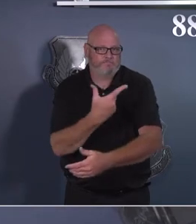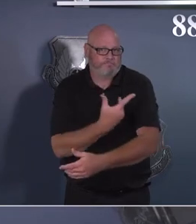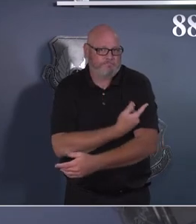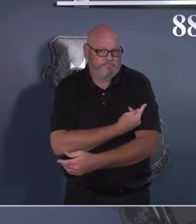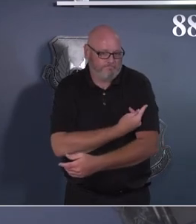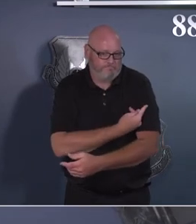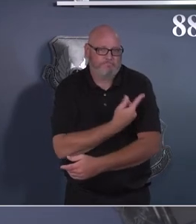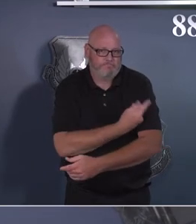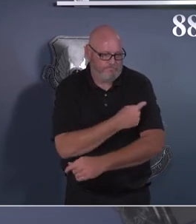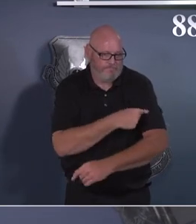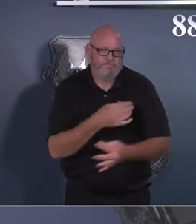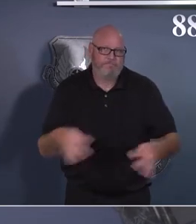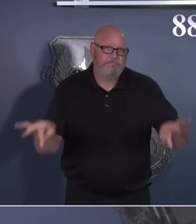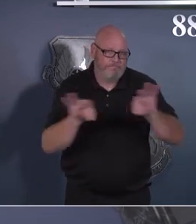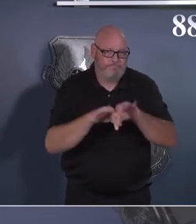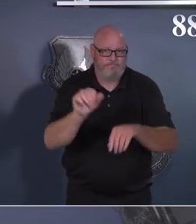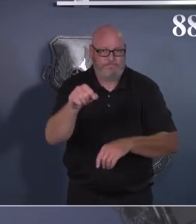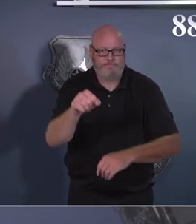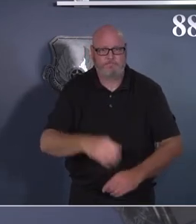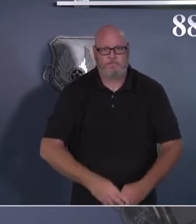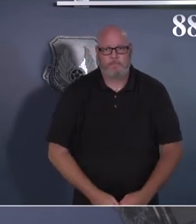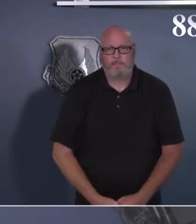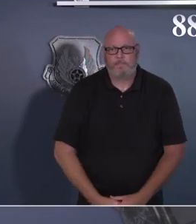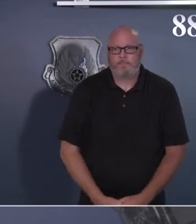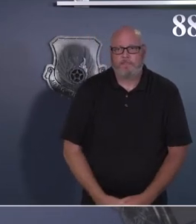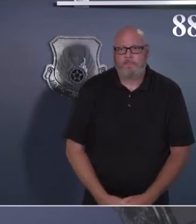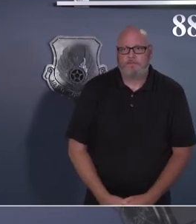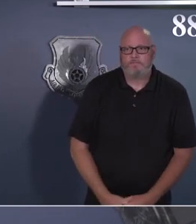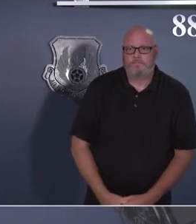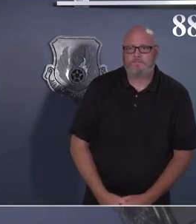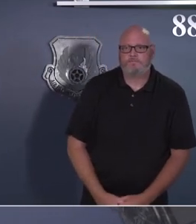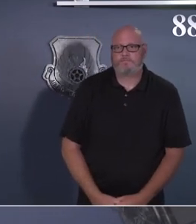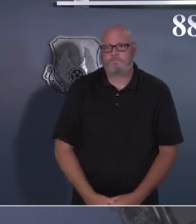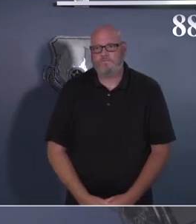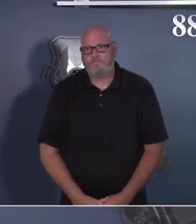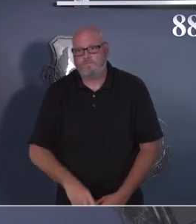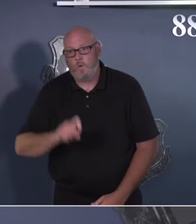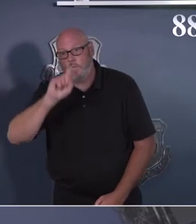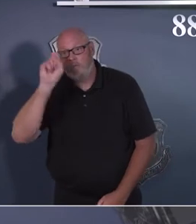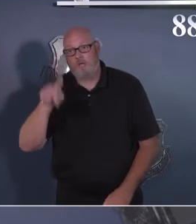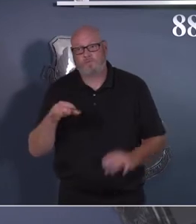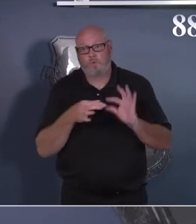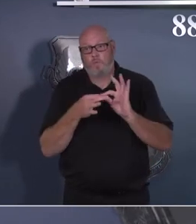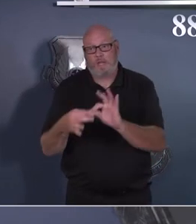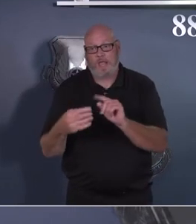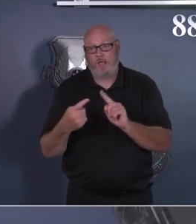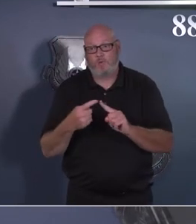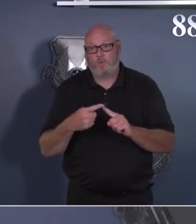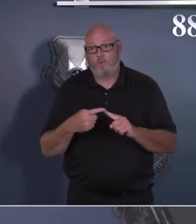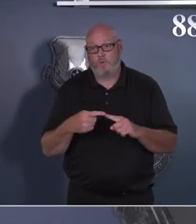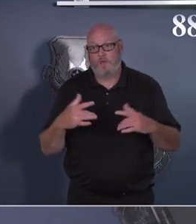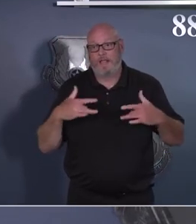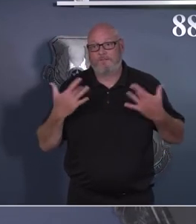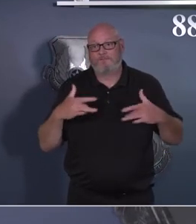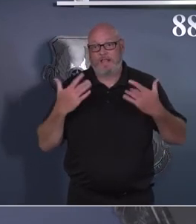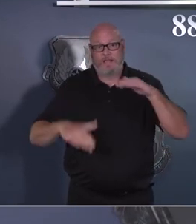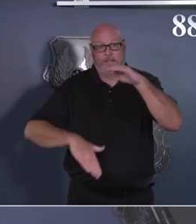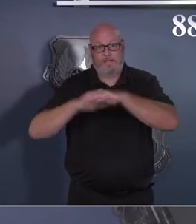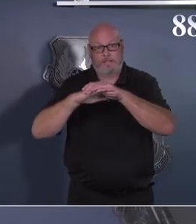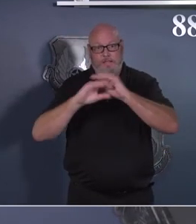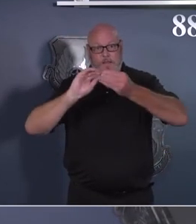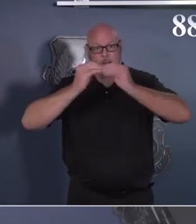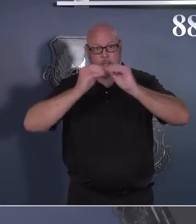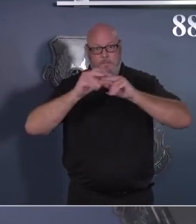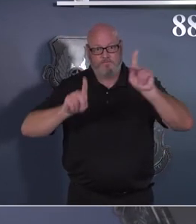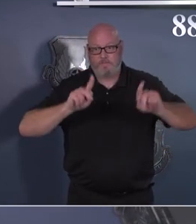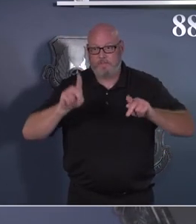Thanks, Colonel Lyons. Hey, sir, we have a couple of questions on occupancy for events. Okay. Can you tell us if we can still submit